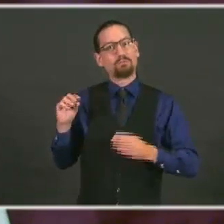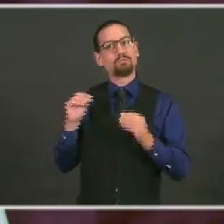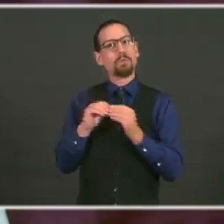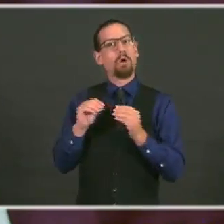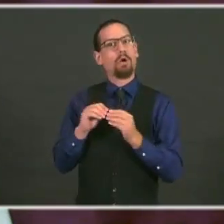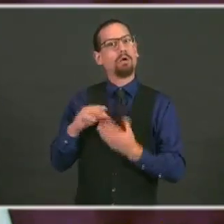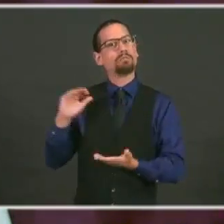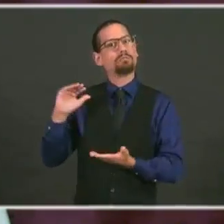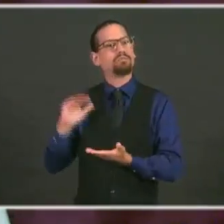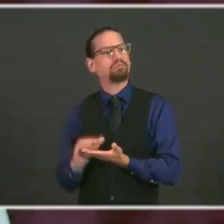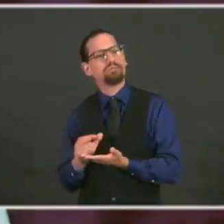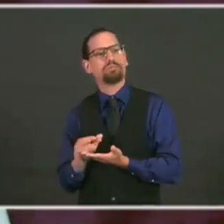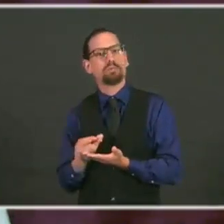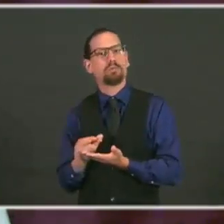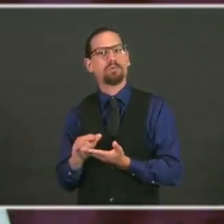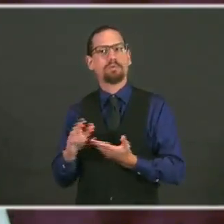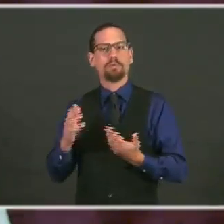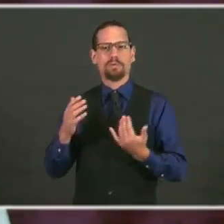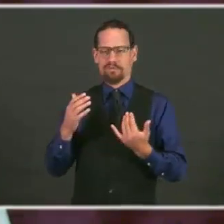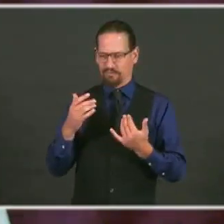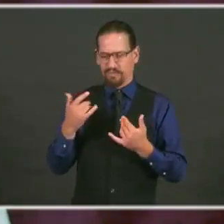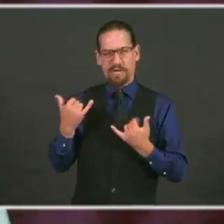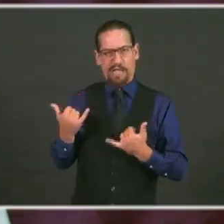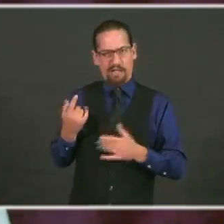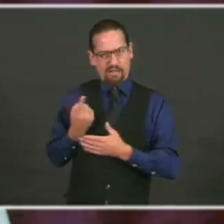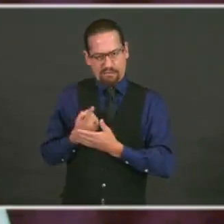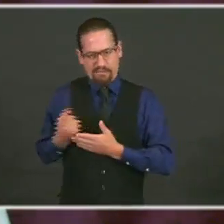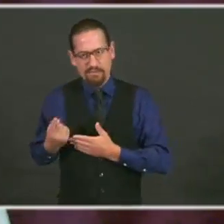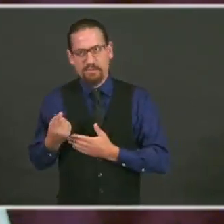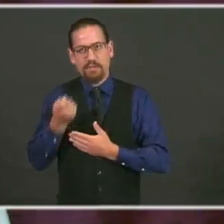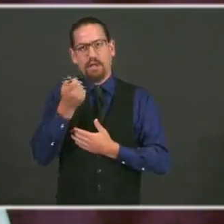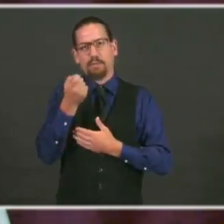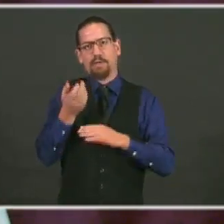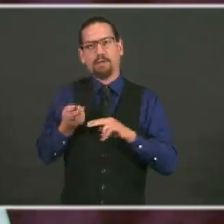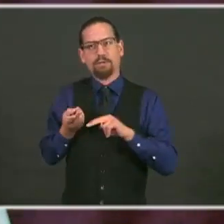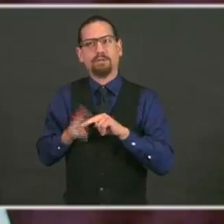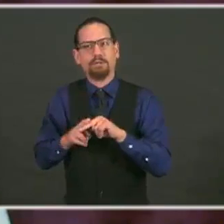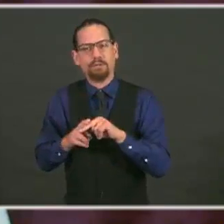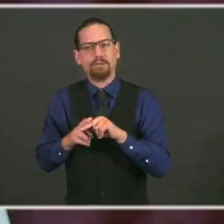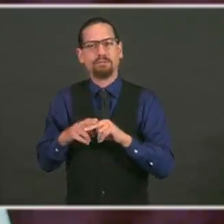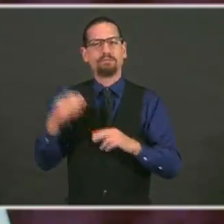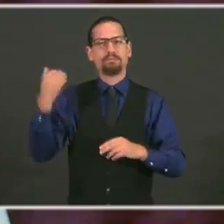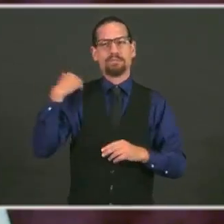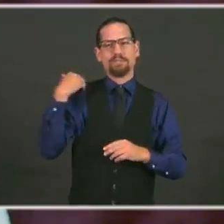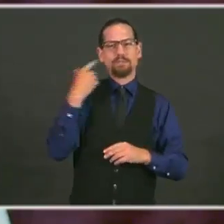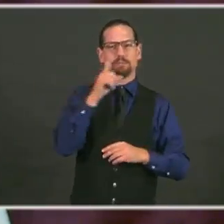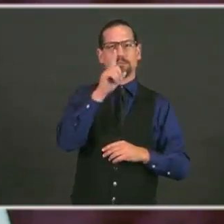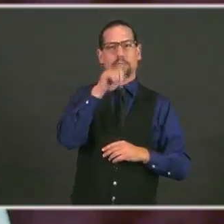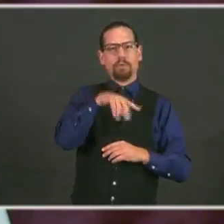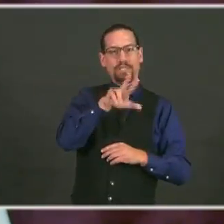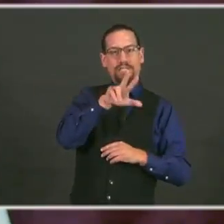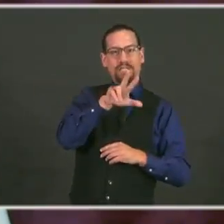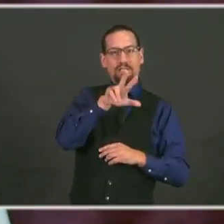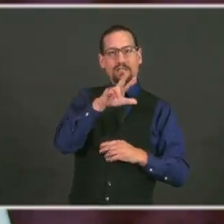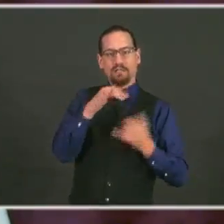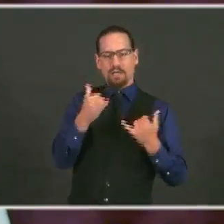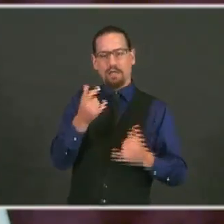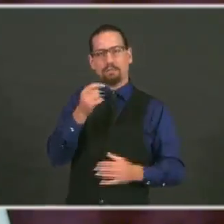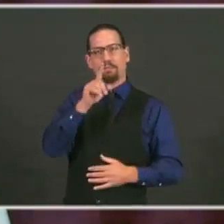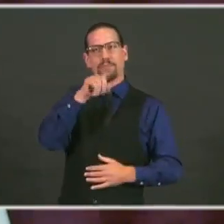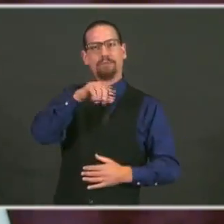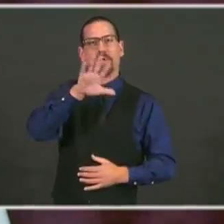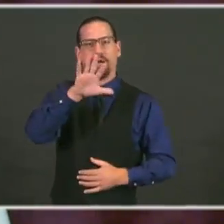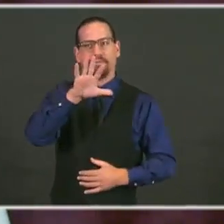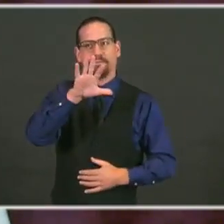gone from 1% to 1.3, 1.5, now 1.8%. Not